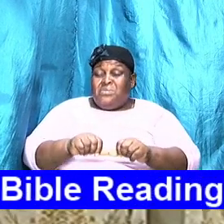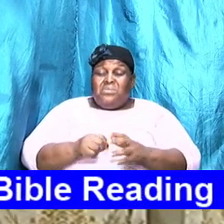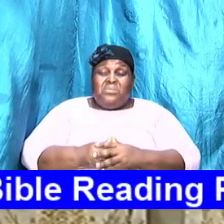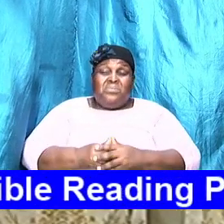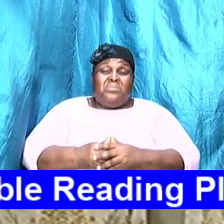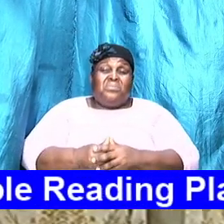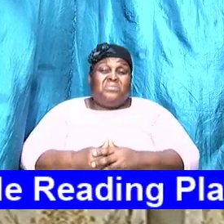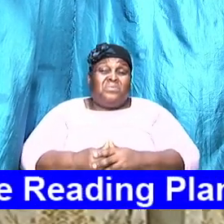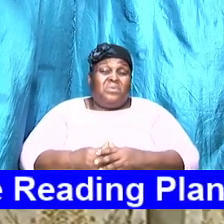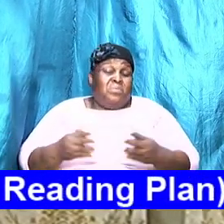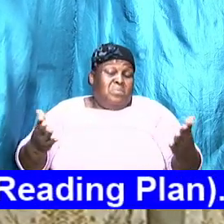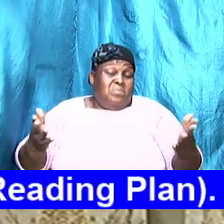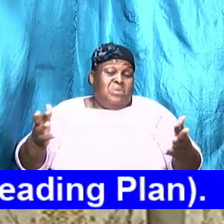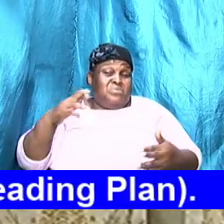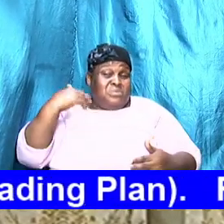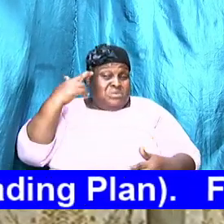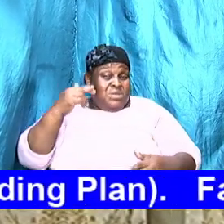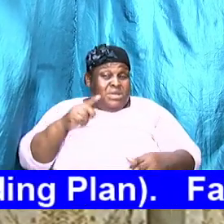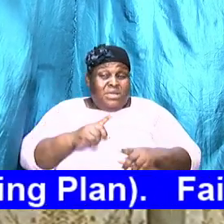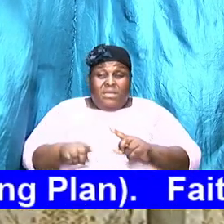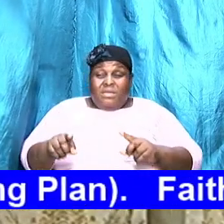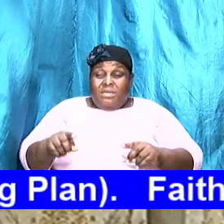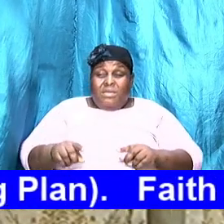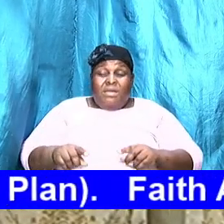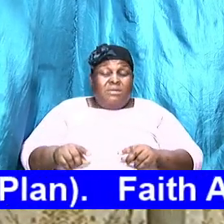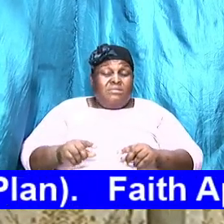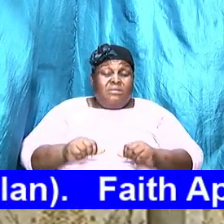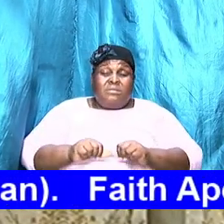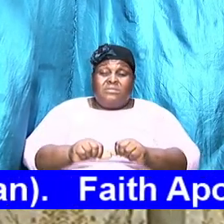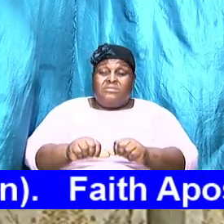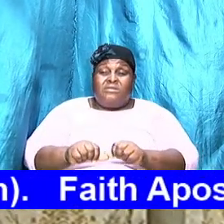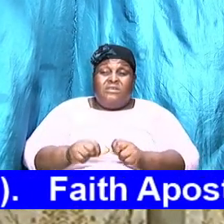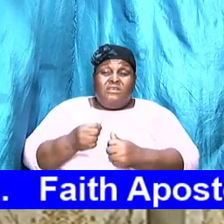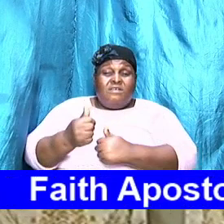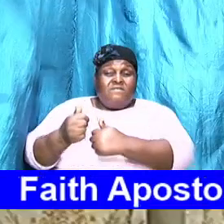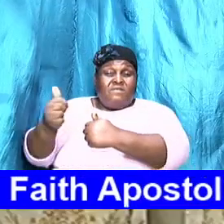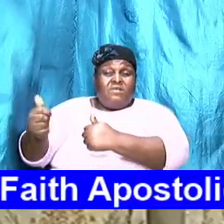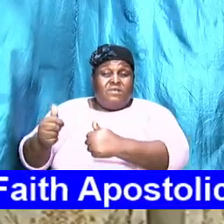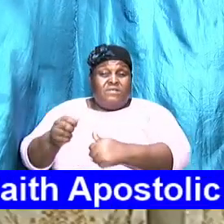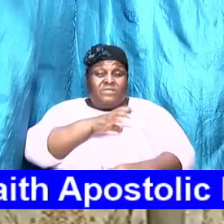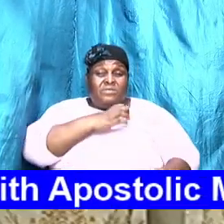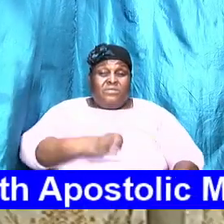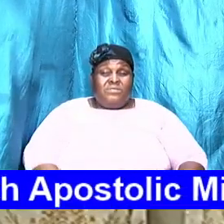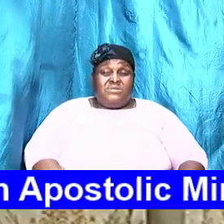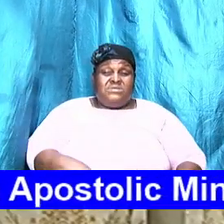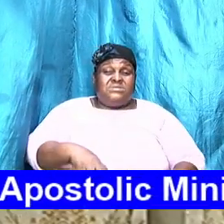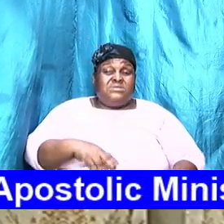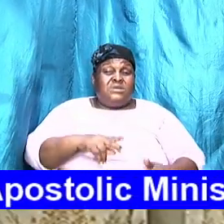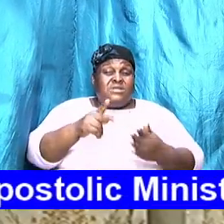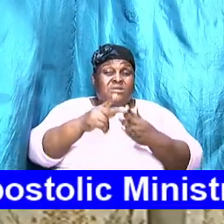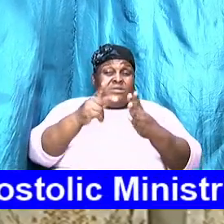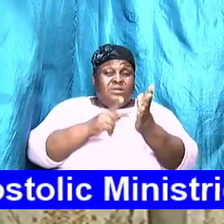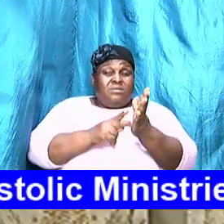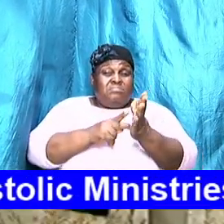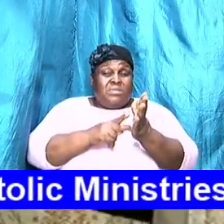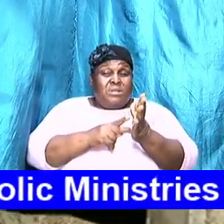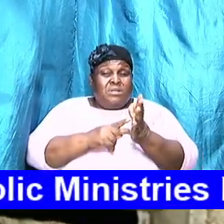follow the Christian principle. And then it breaks down. And then the thing,